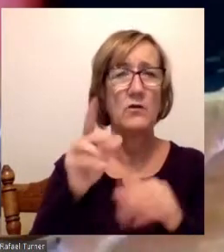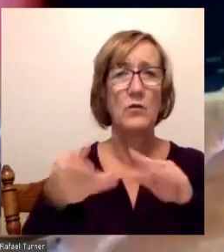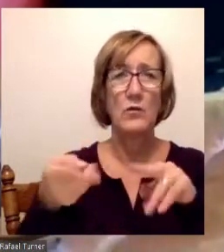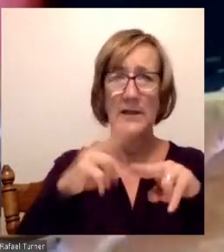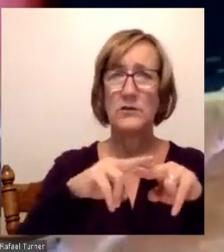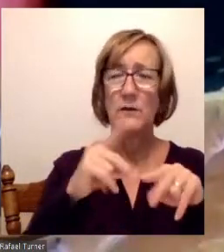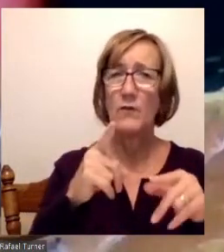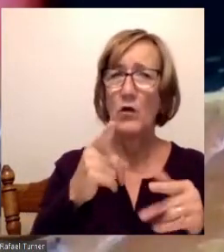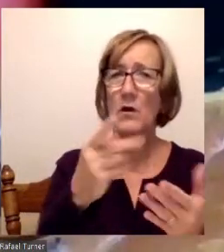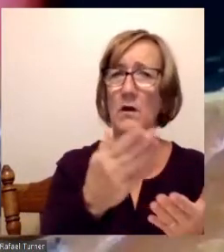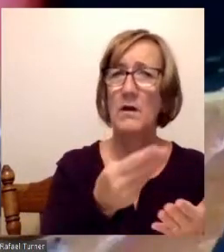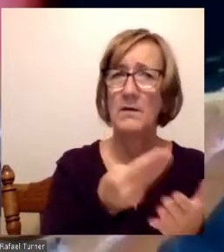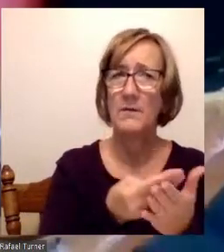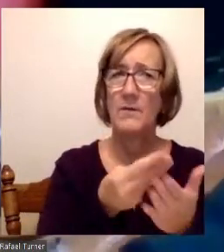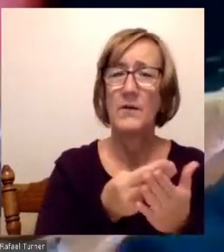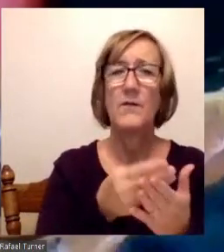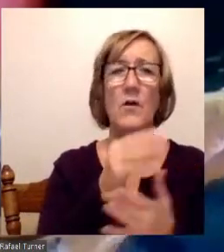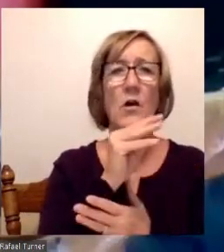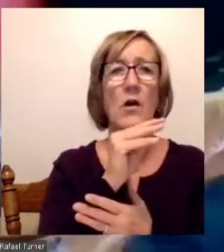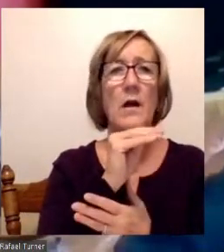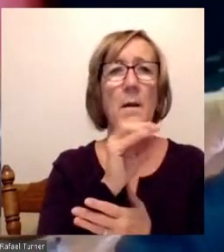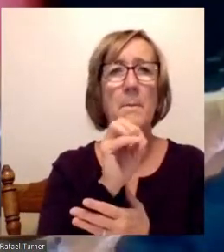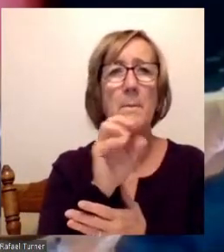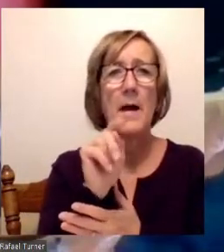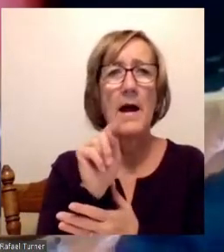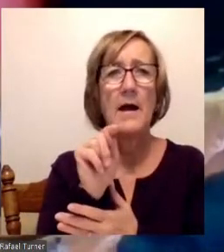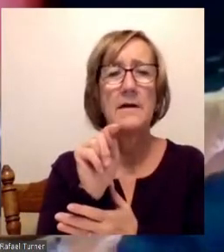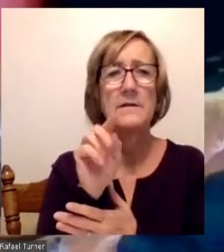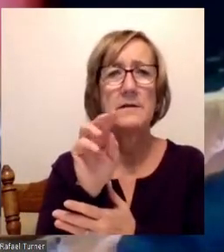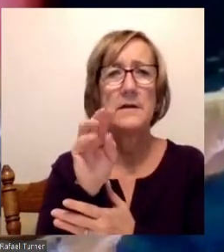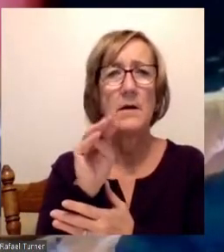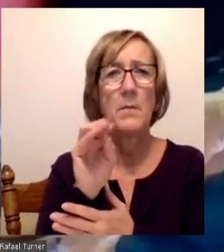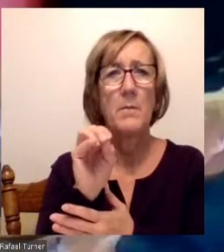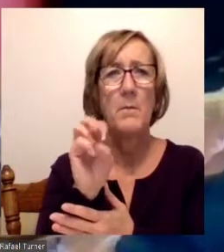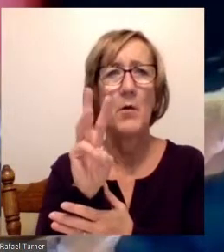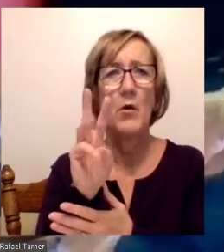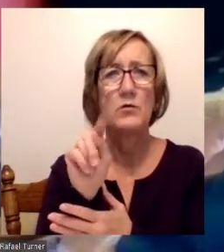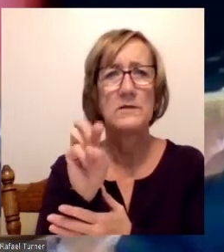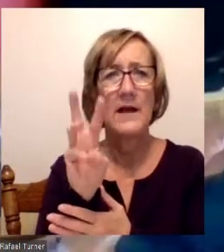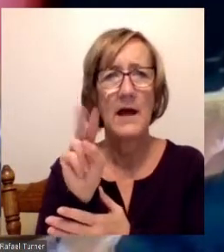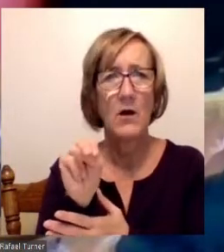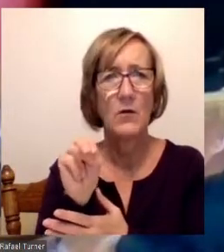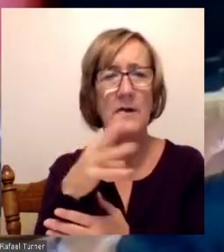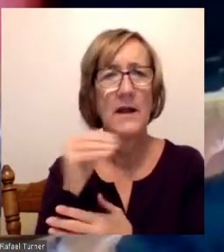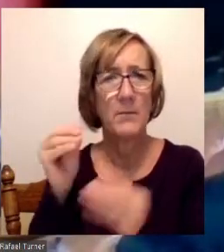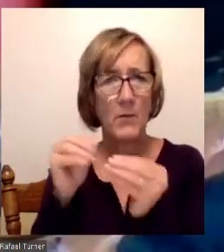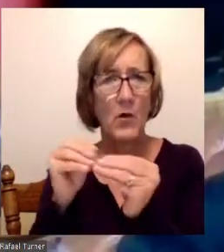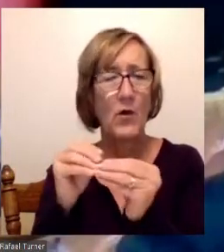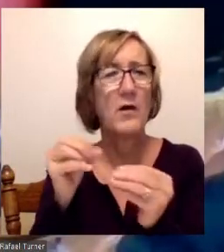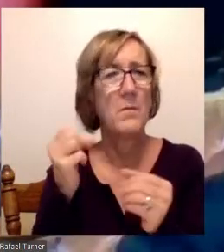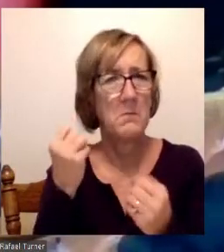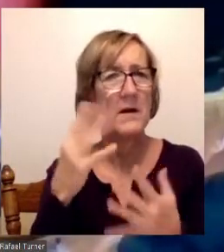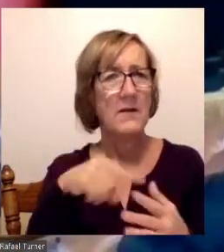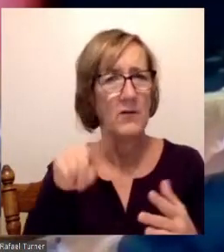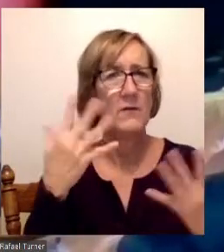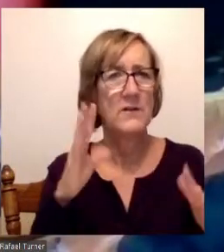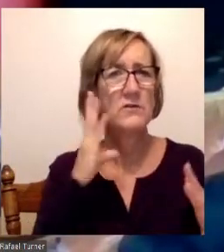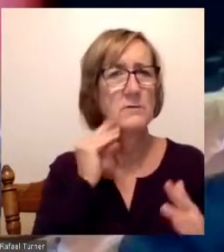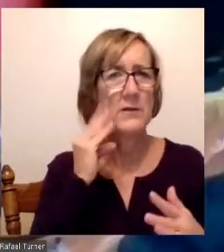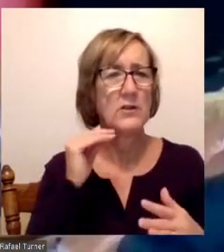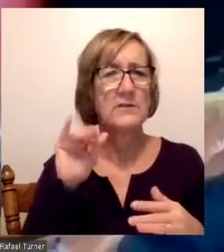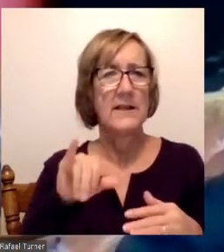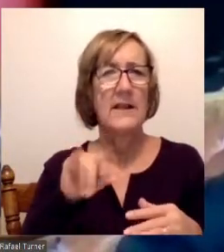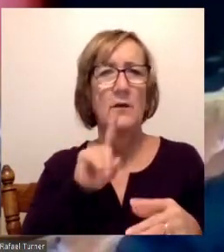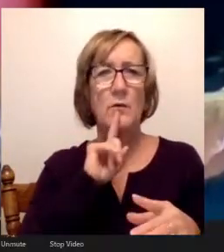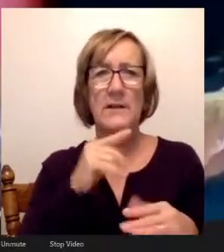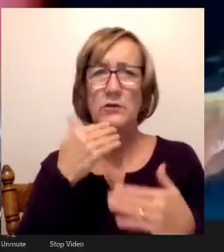foundation, which is the Mott Motown and More. And I know many of you have experienced that and saw that take place, and it's a great fundraiser for the